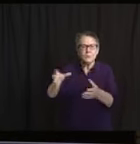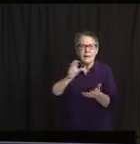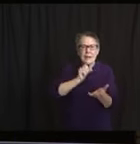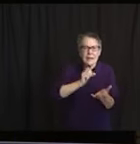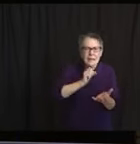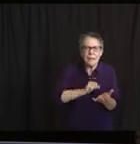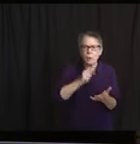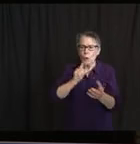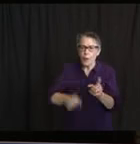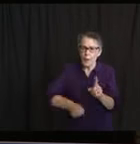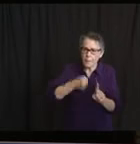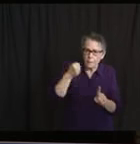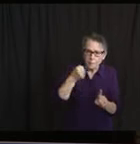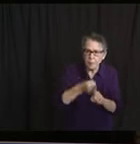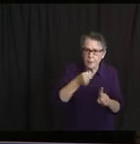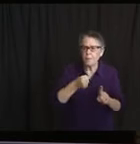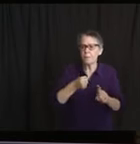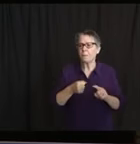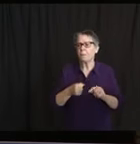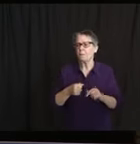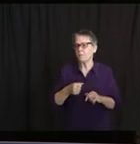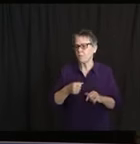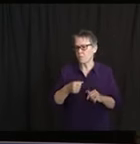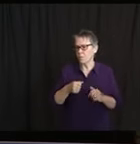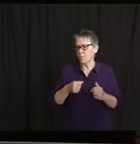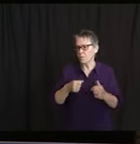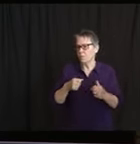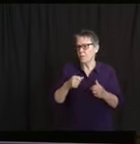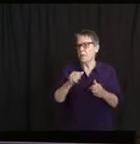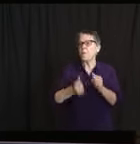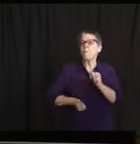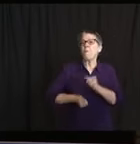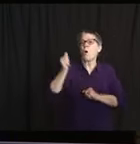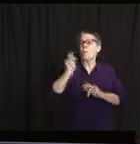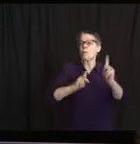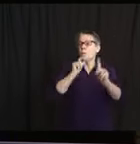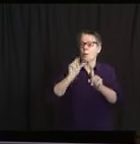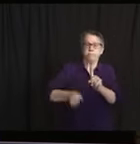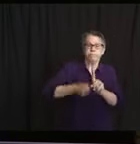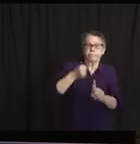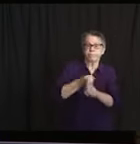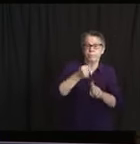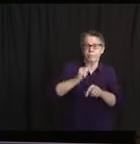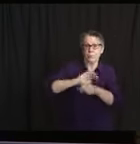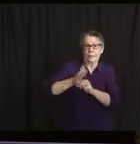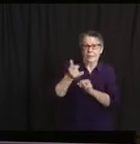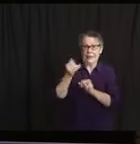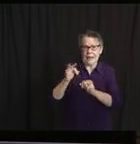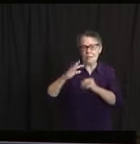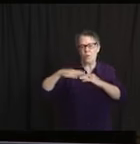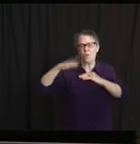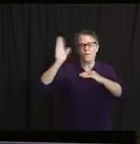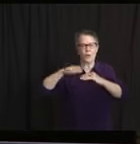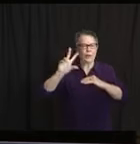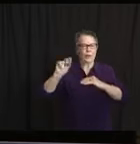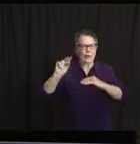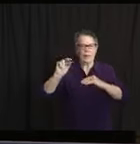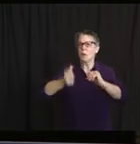And for more granular data, we do have that all posted up on our website as well, which we could provide that link offline.